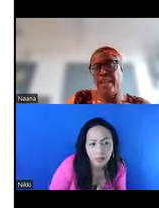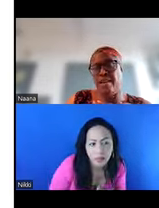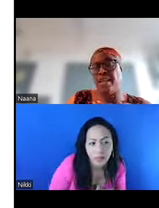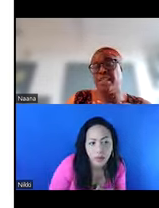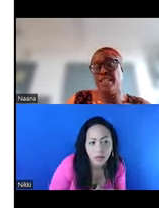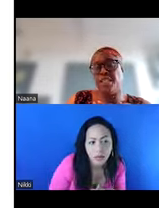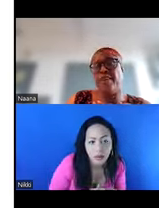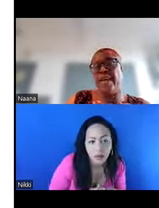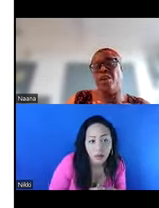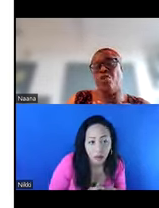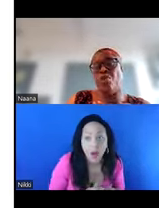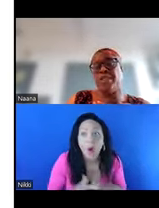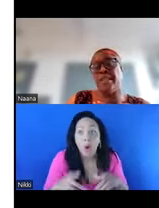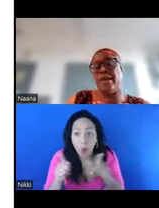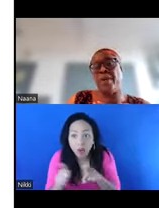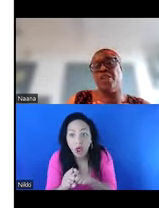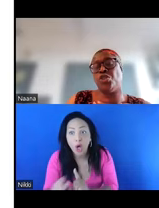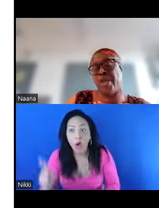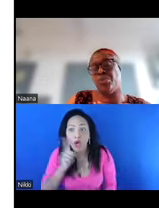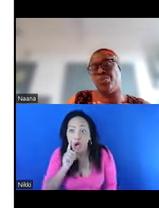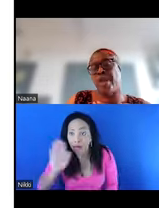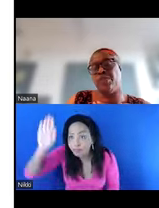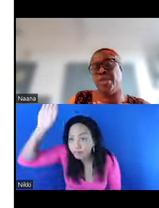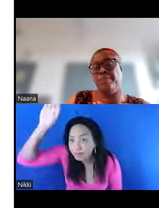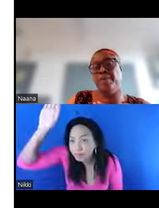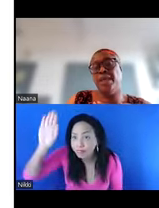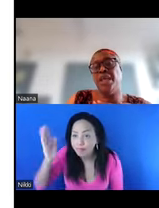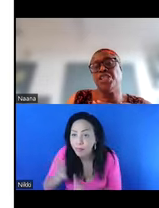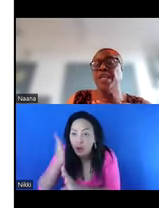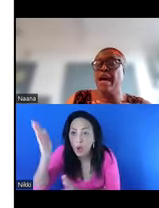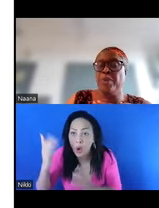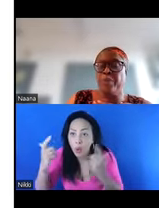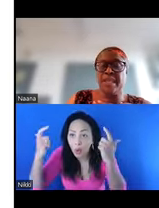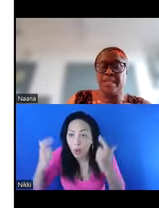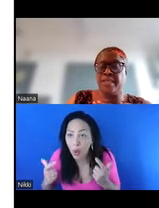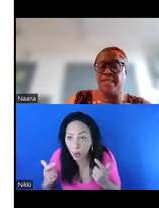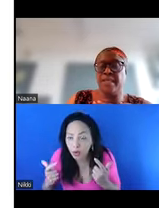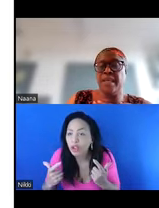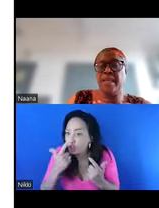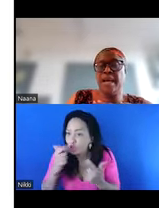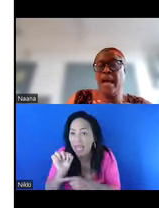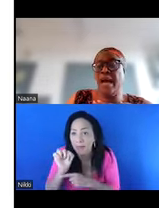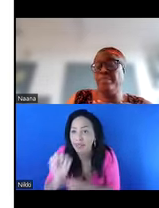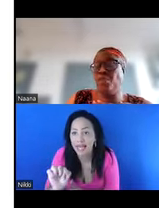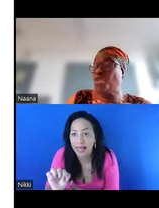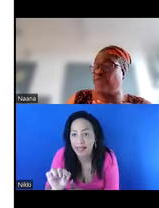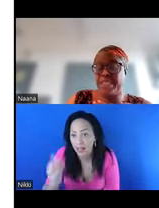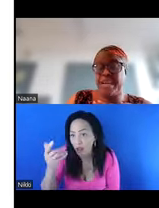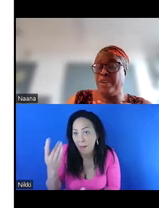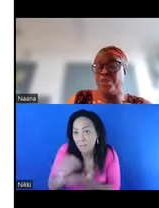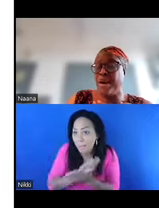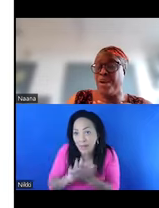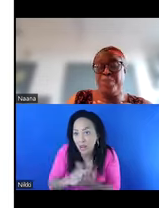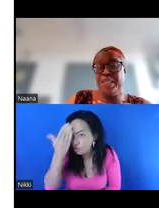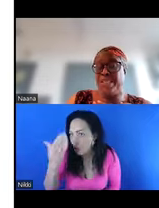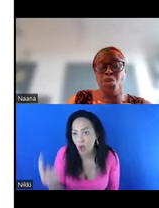when a girl can testify in court that her parents took her through FGM, she can be protected. Those of